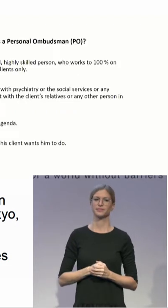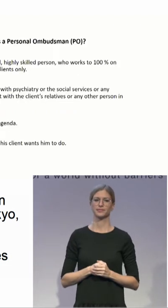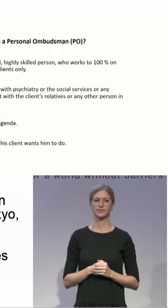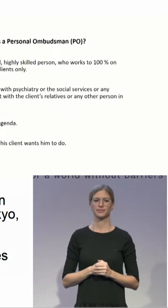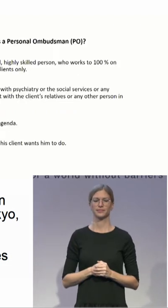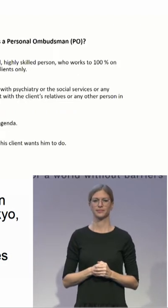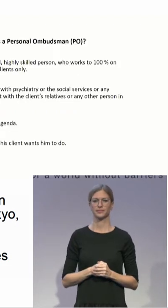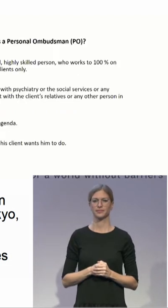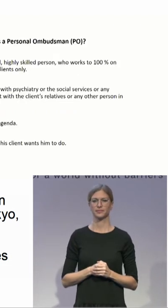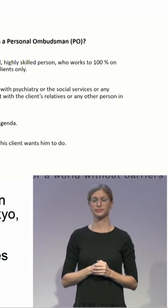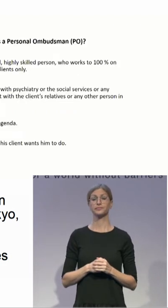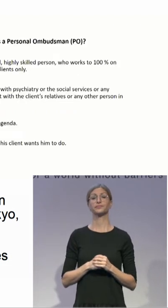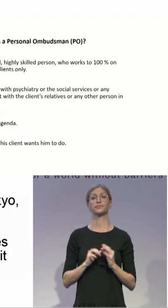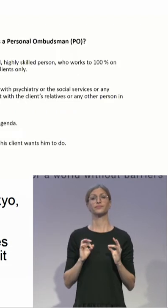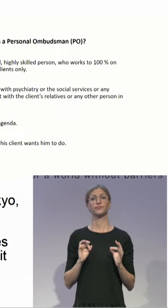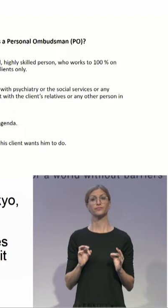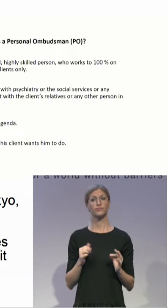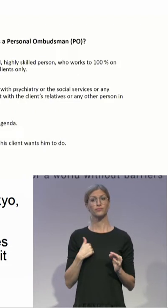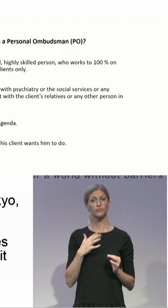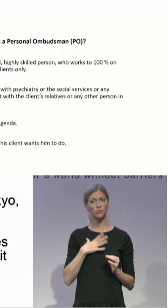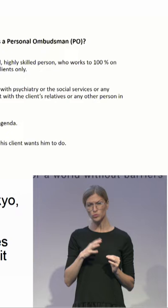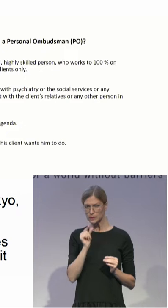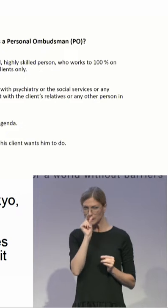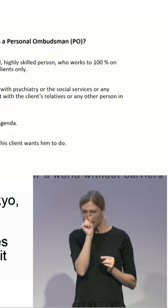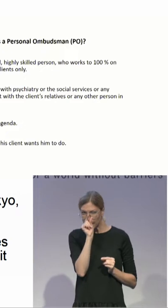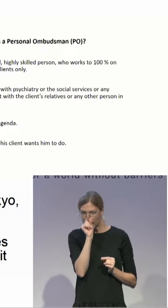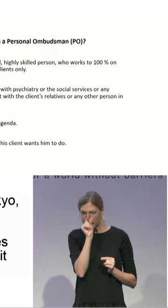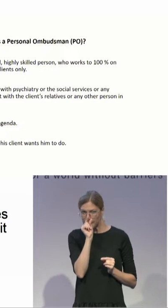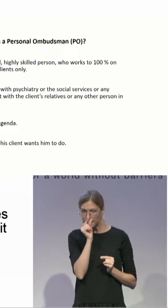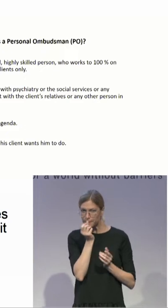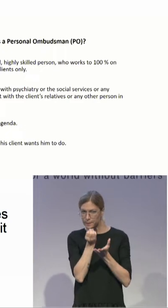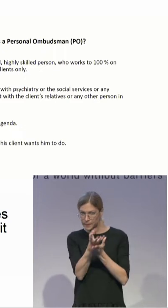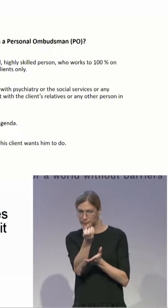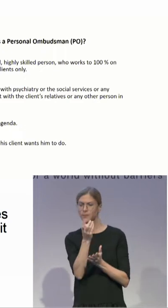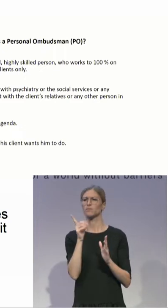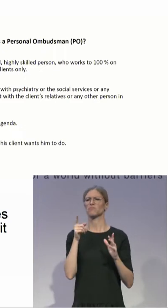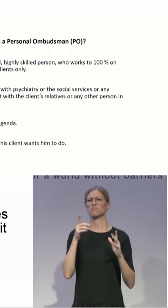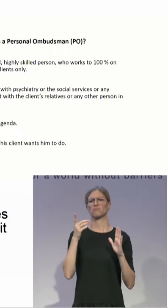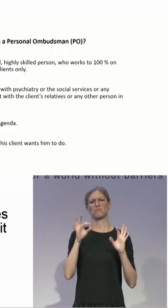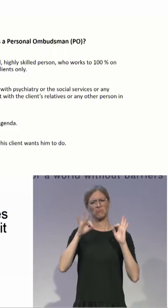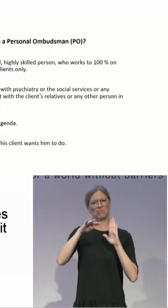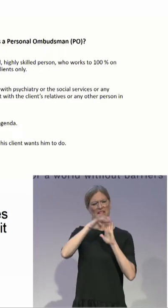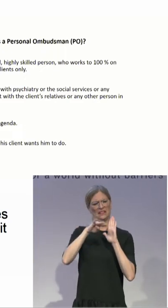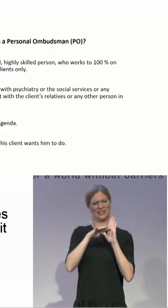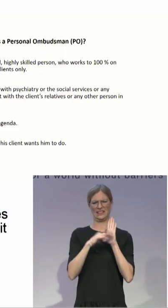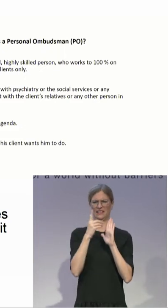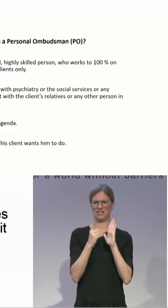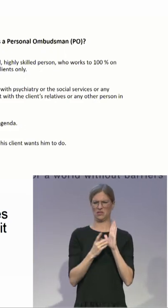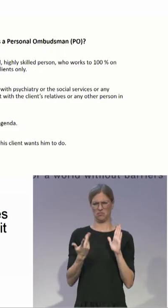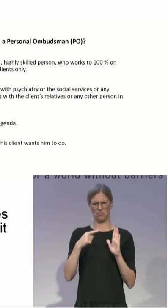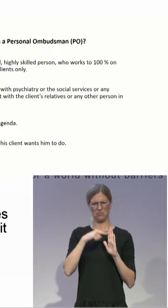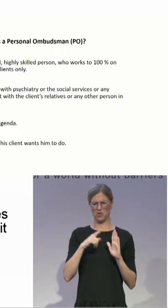So, first I will you a short definition of what the personal ombudsman is.